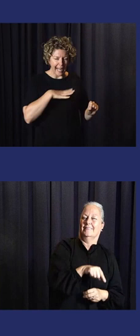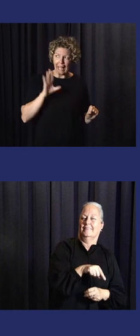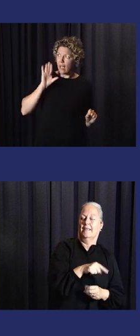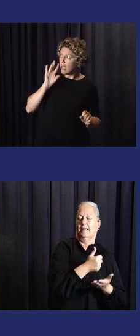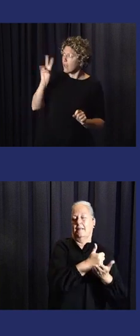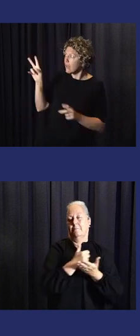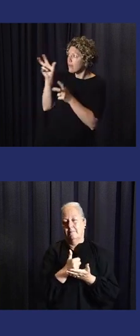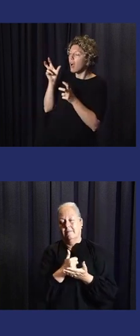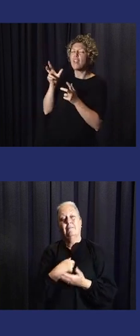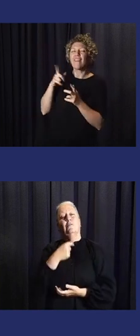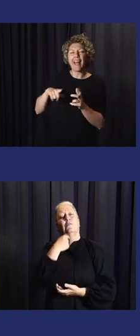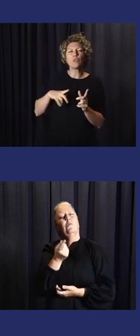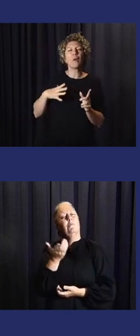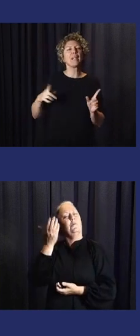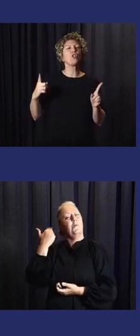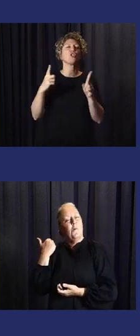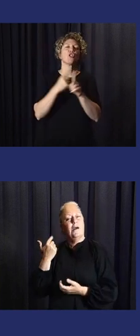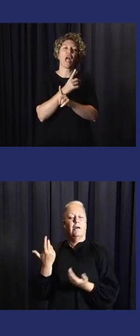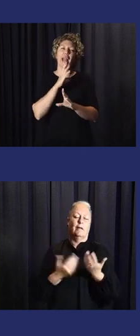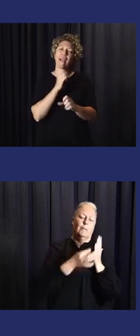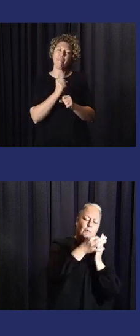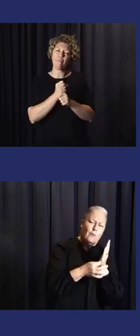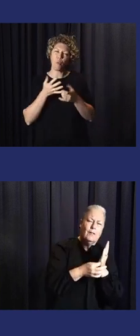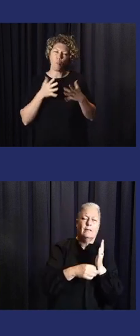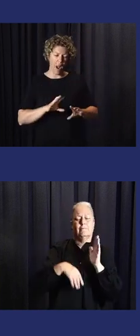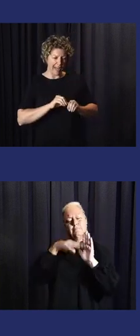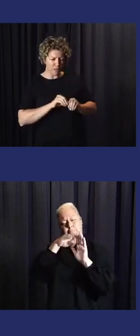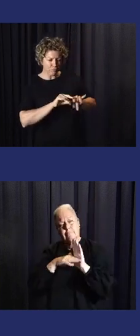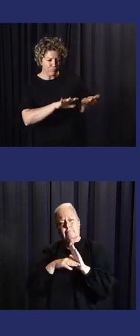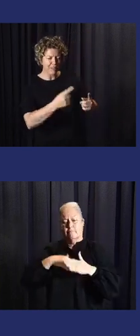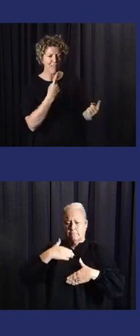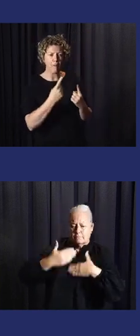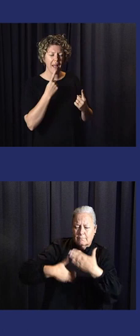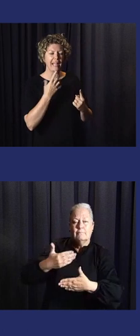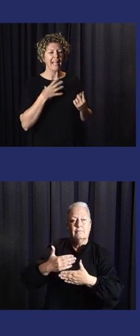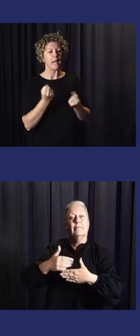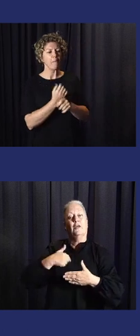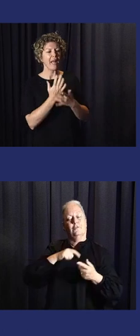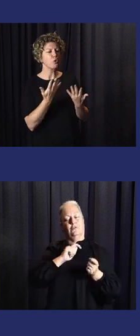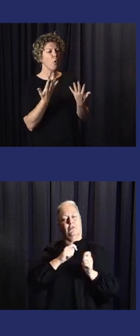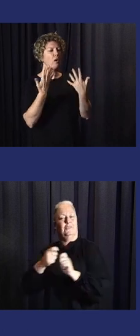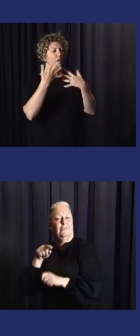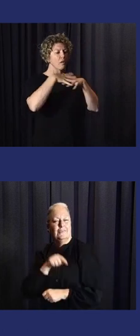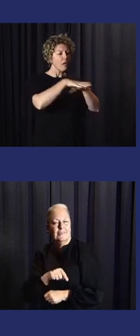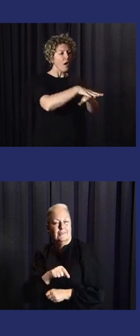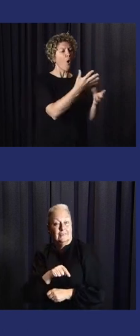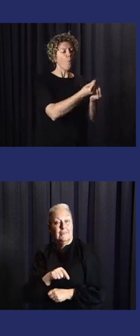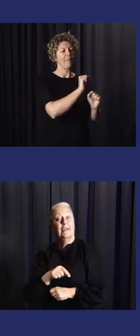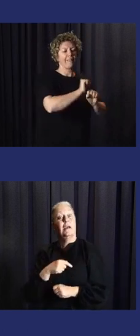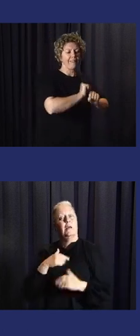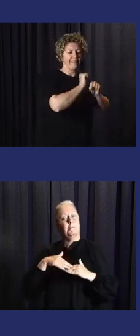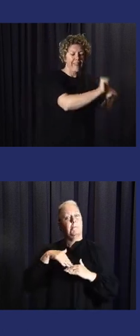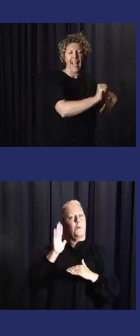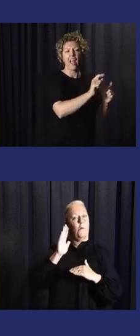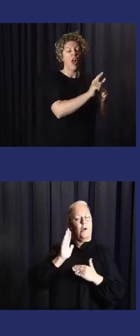systems that should be delivering it. And so, that's why I talked about the changes in policies and practice because the more